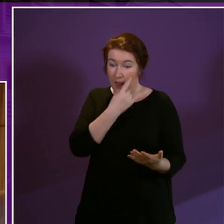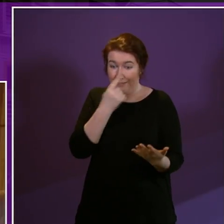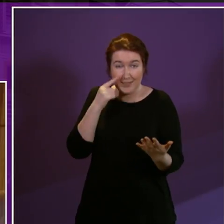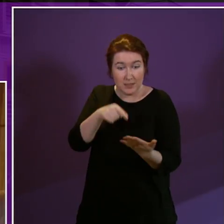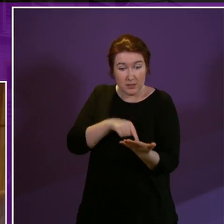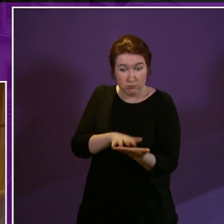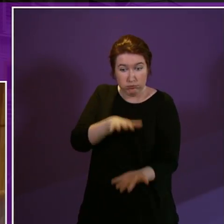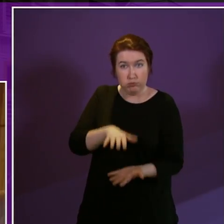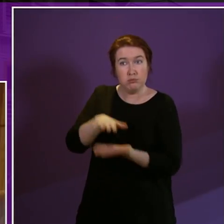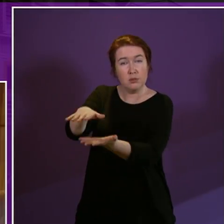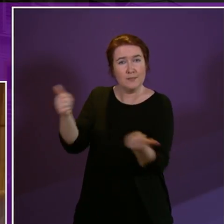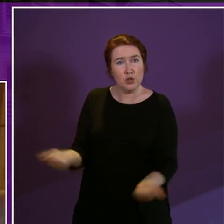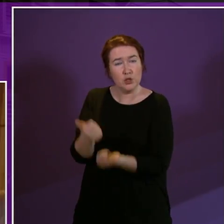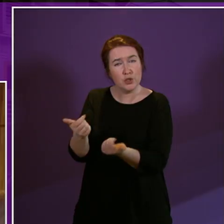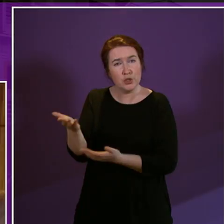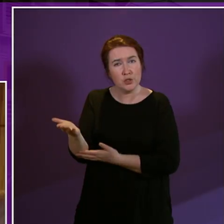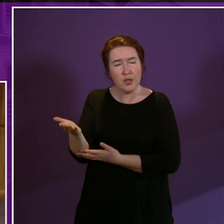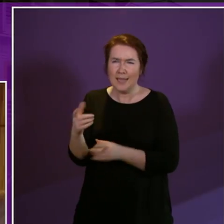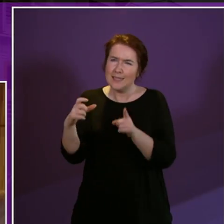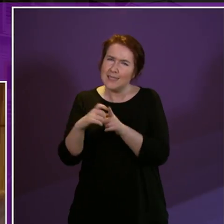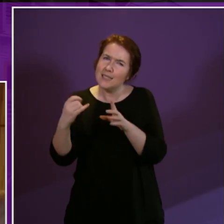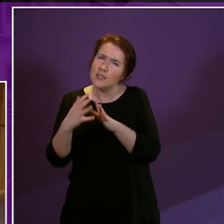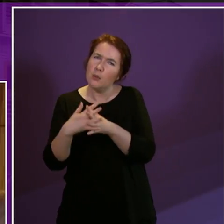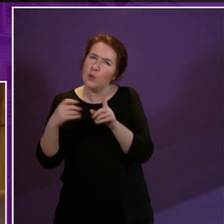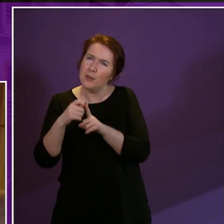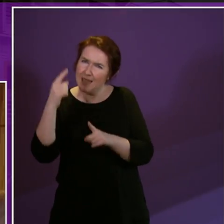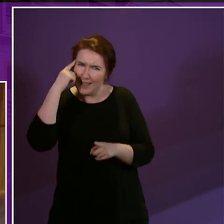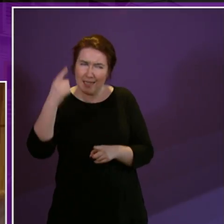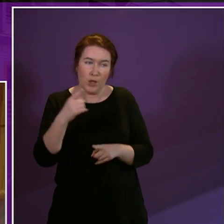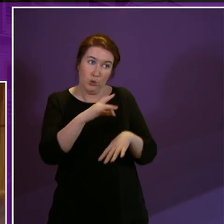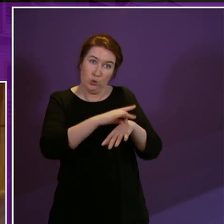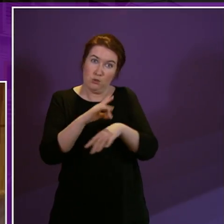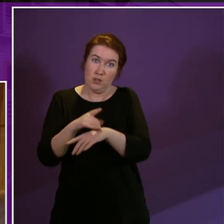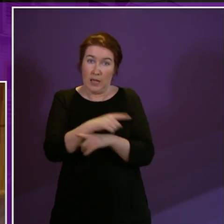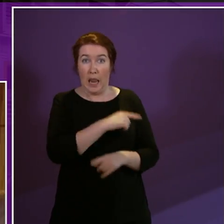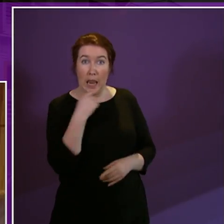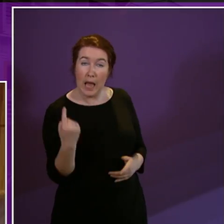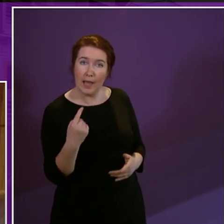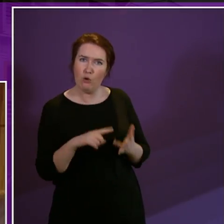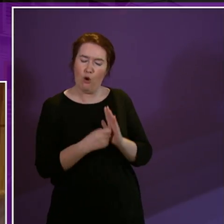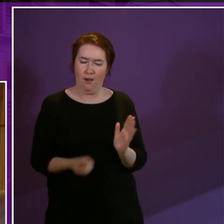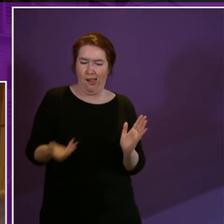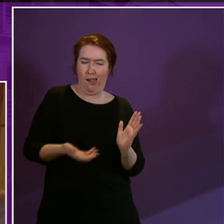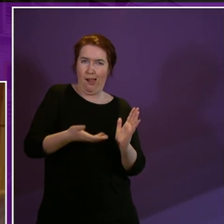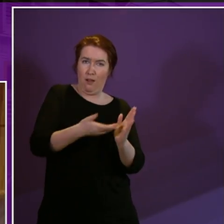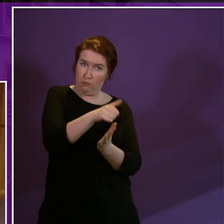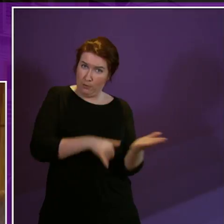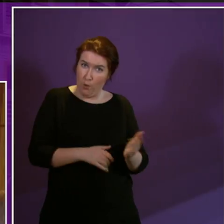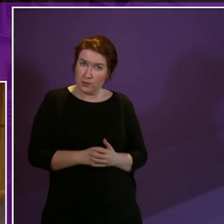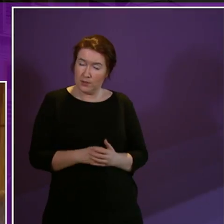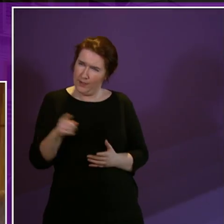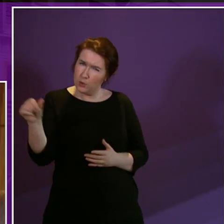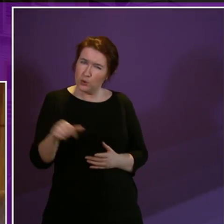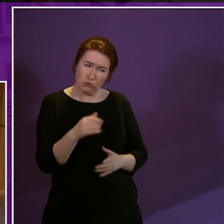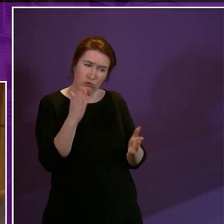DWP does the DWP think healthcare professionals lie or exaggerate in the reports and letters do they not trust